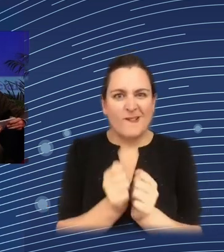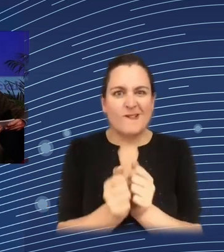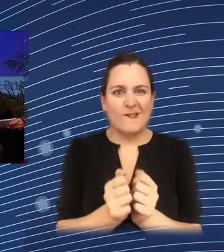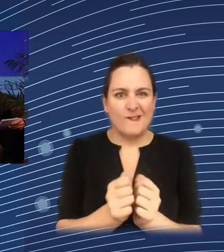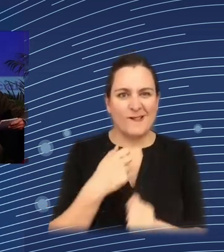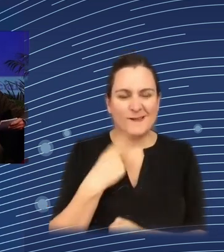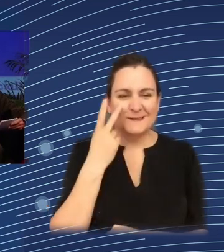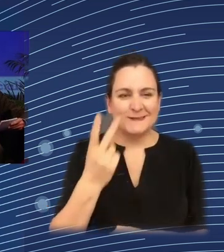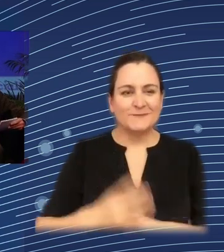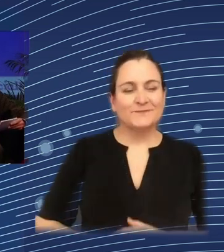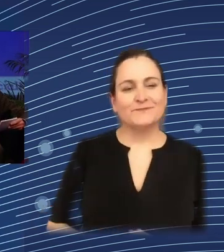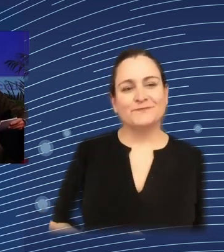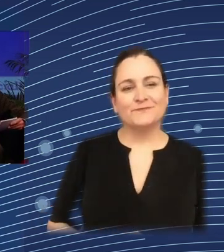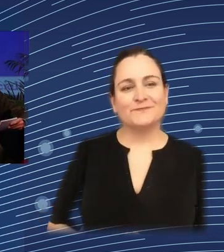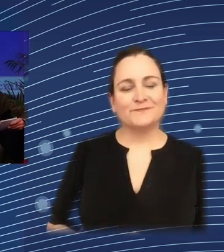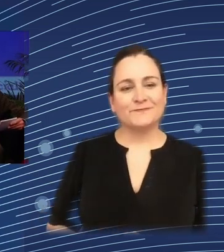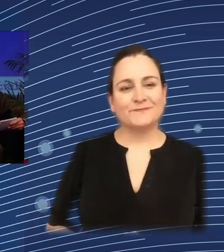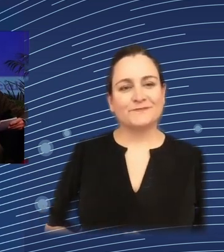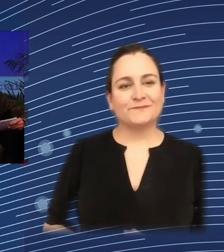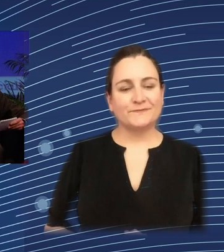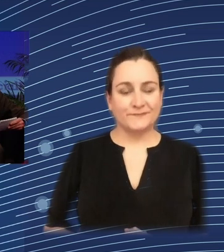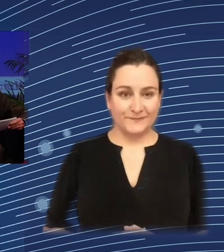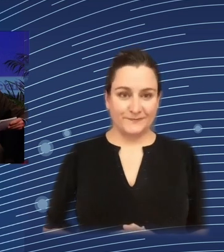can we see this in real time